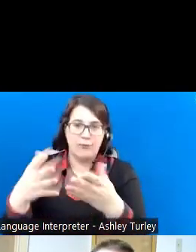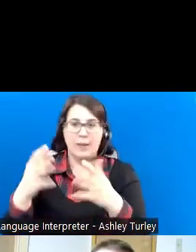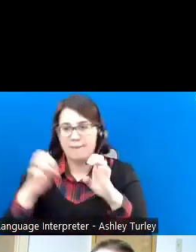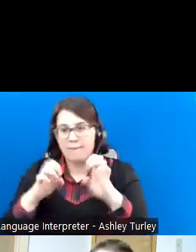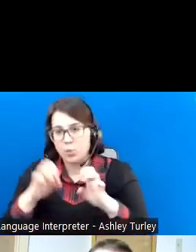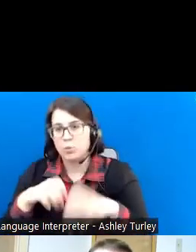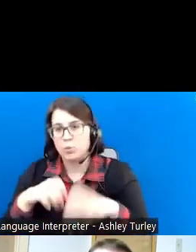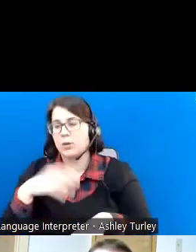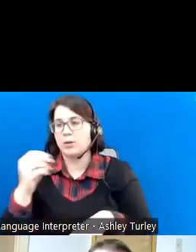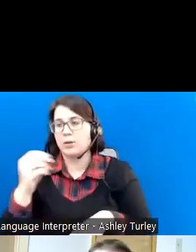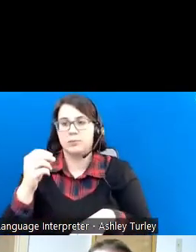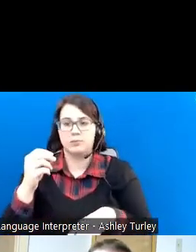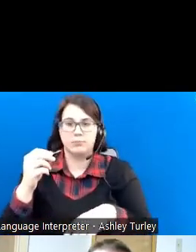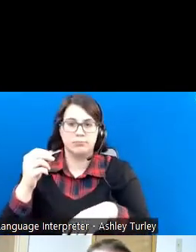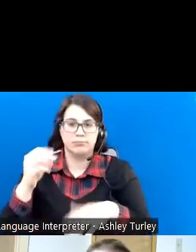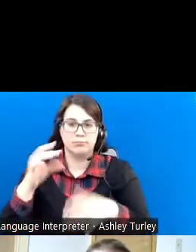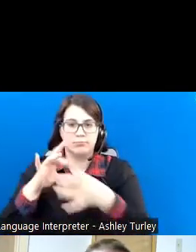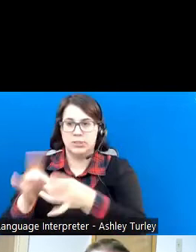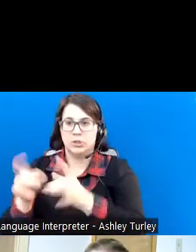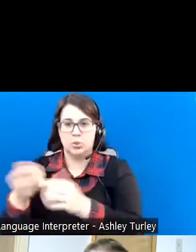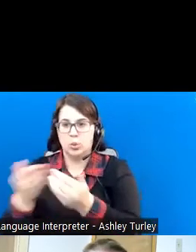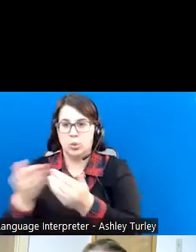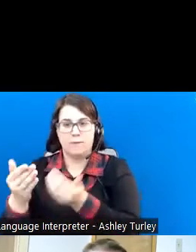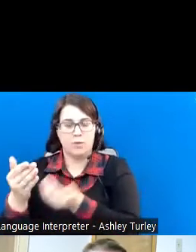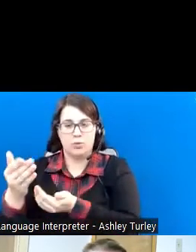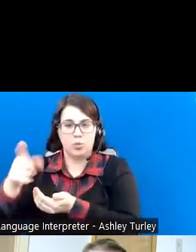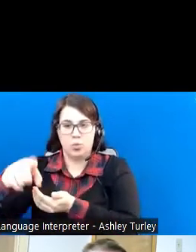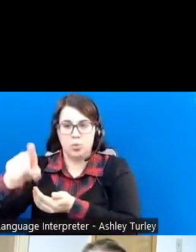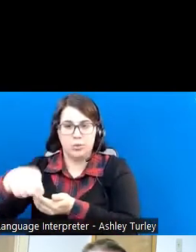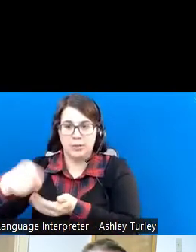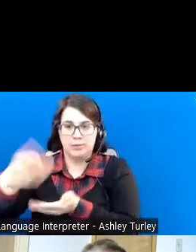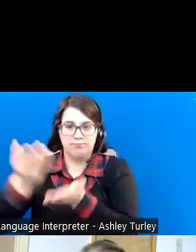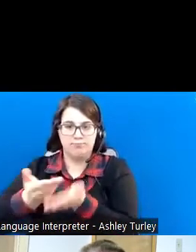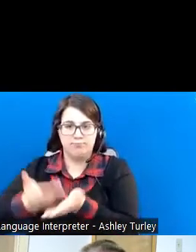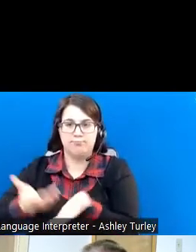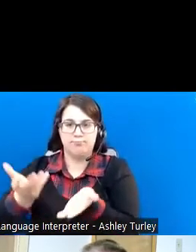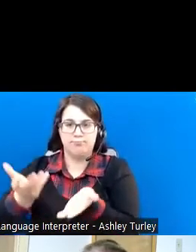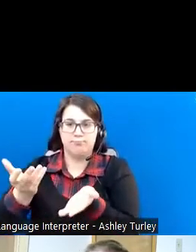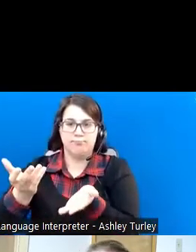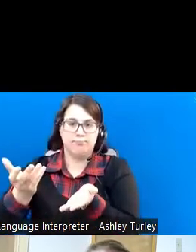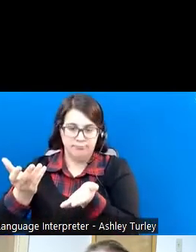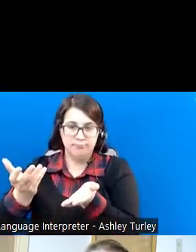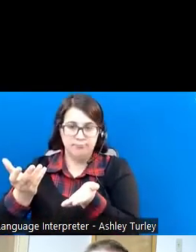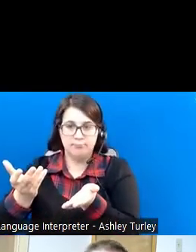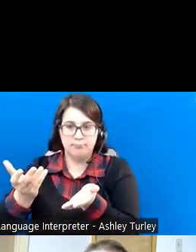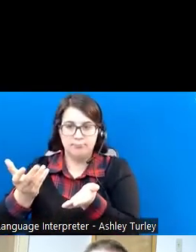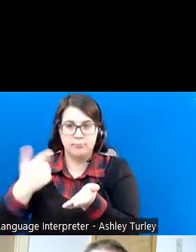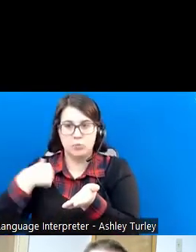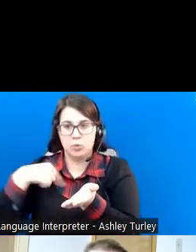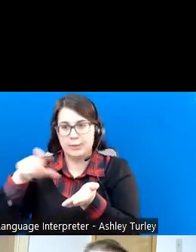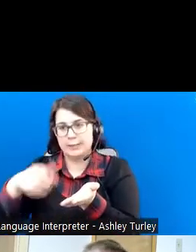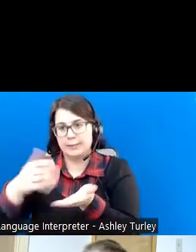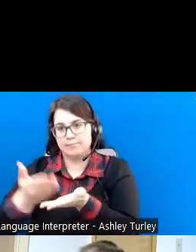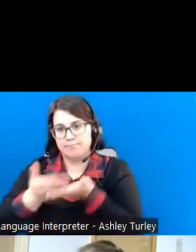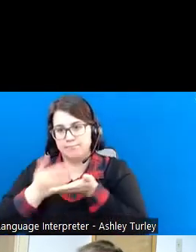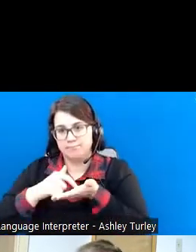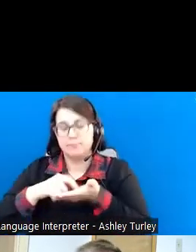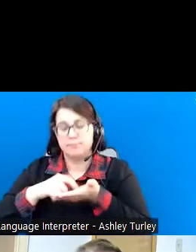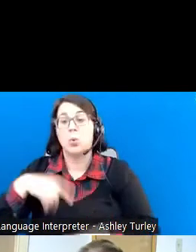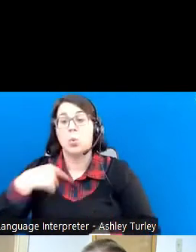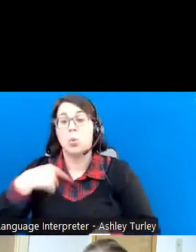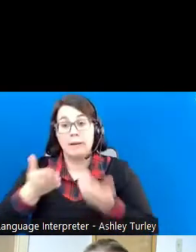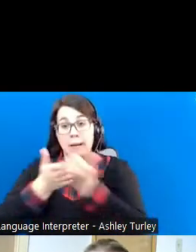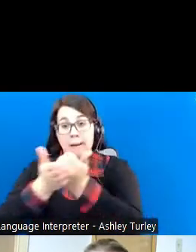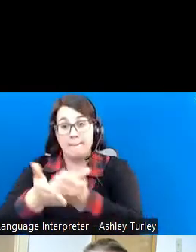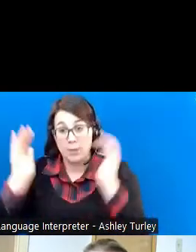to, you know, whatever it is that you need to get the documentation that we do need. We help adults and high